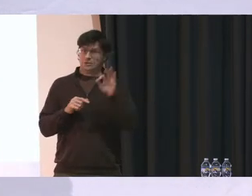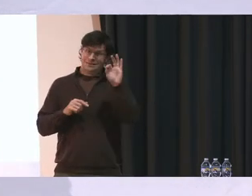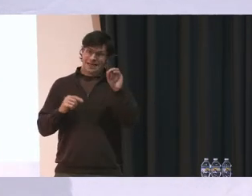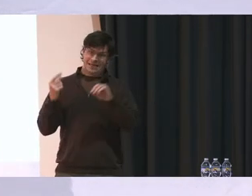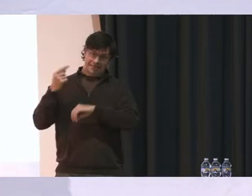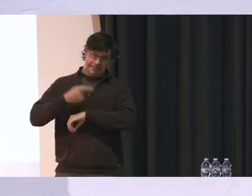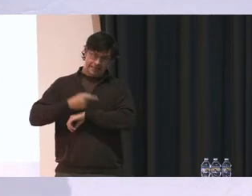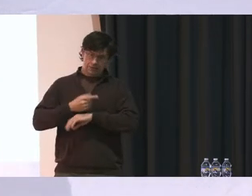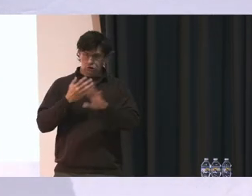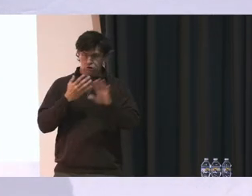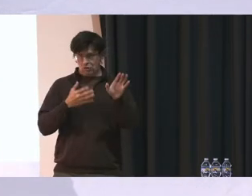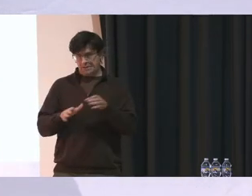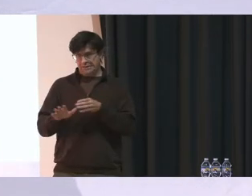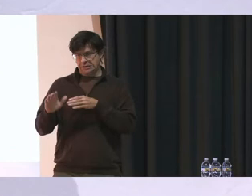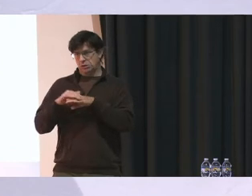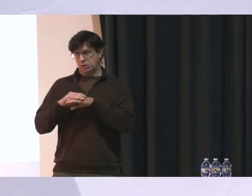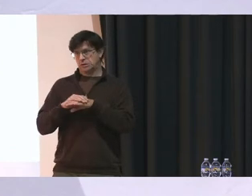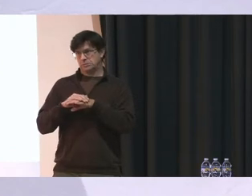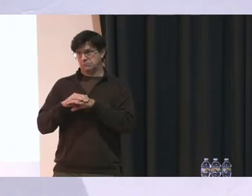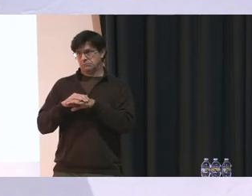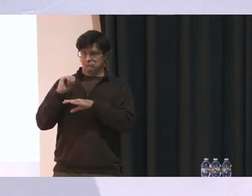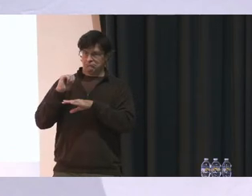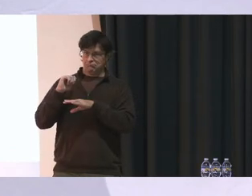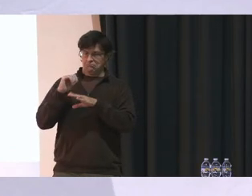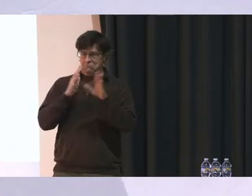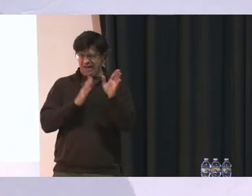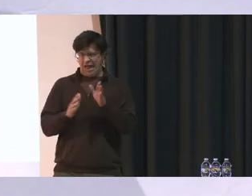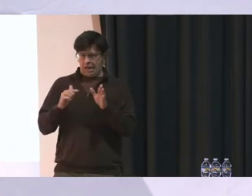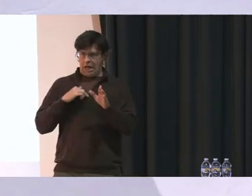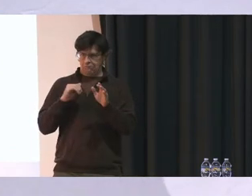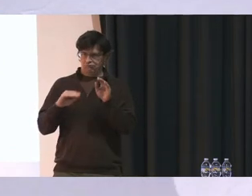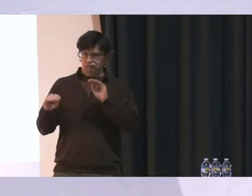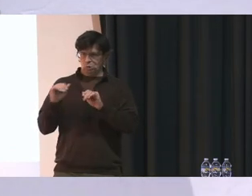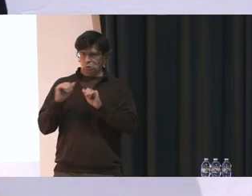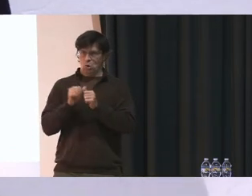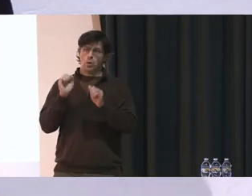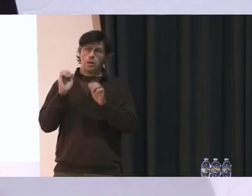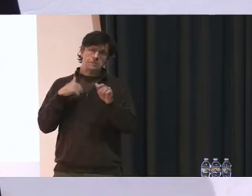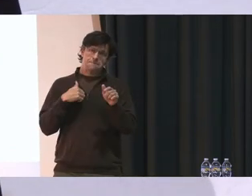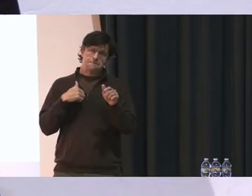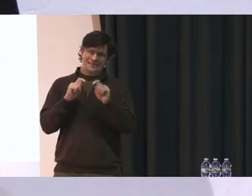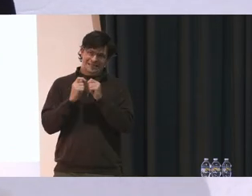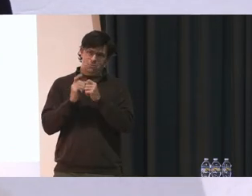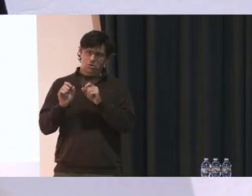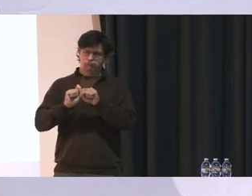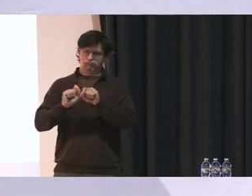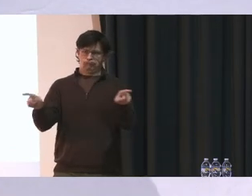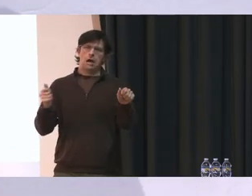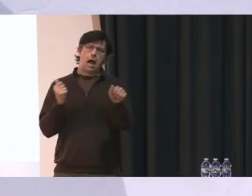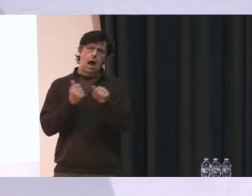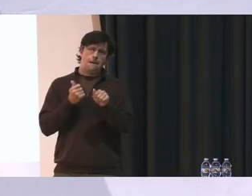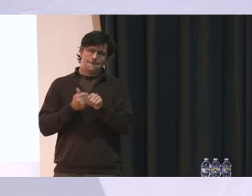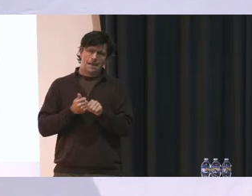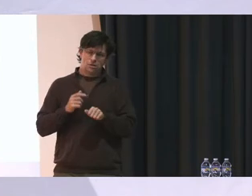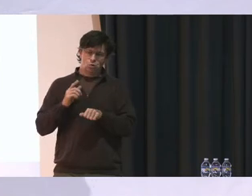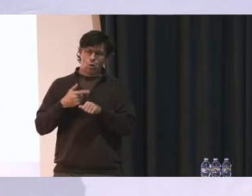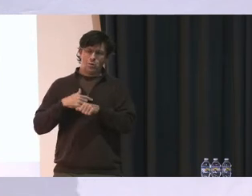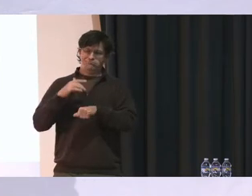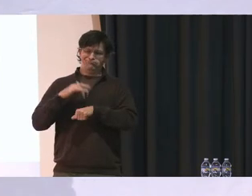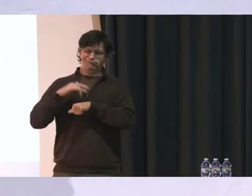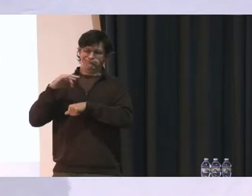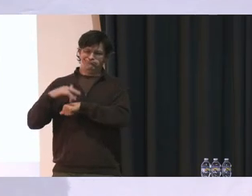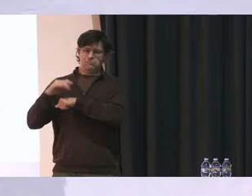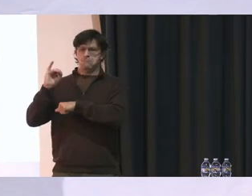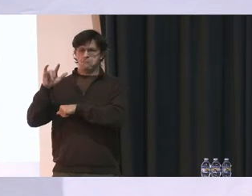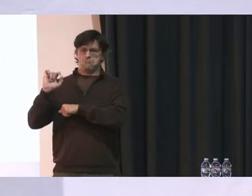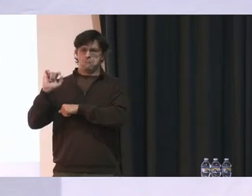days transition entry plan that I've put together, you can expect updates from my team when we hit the important mile markers,